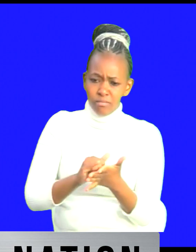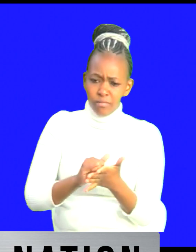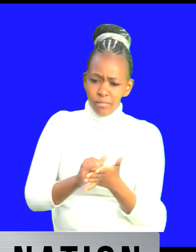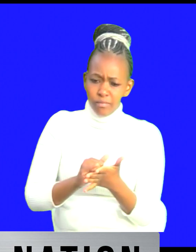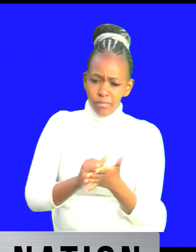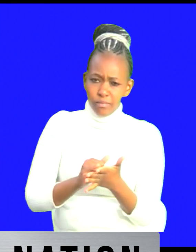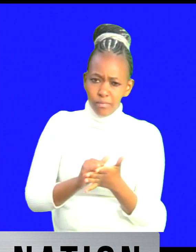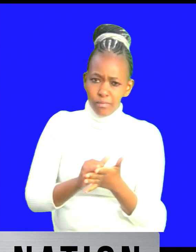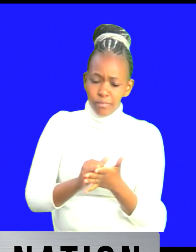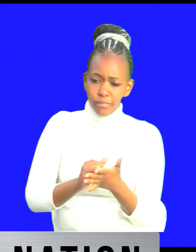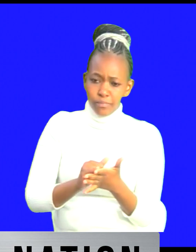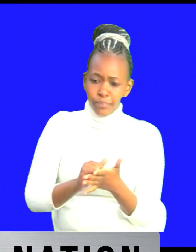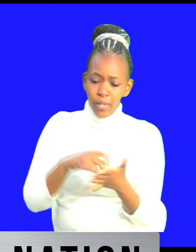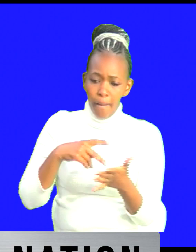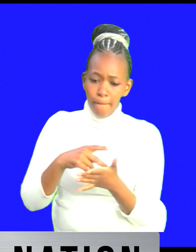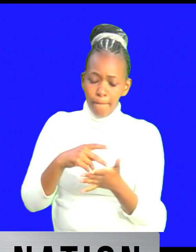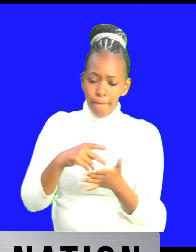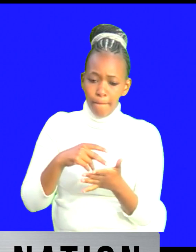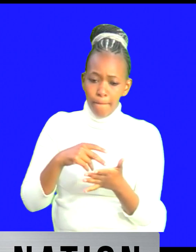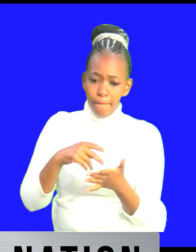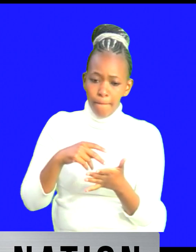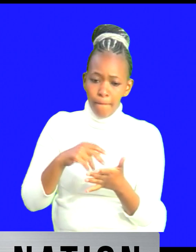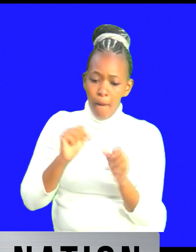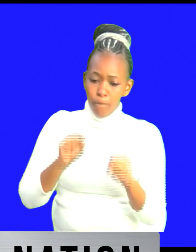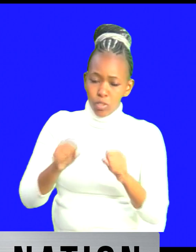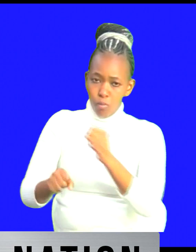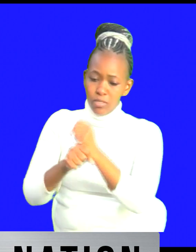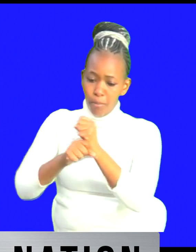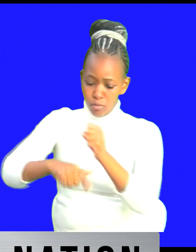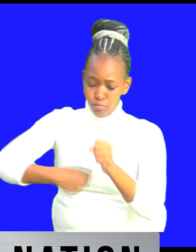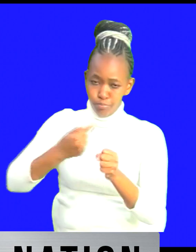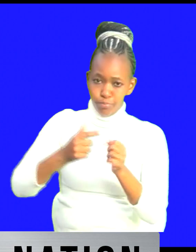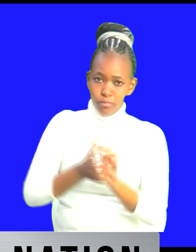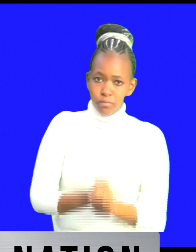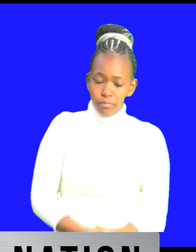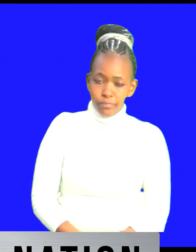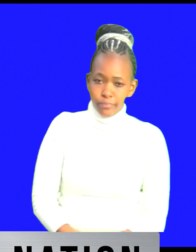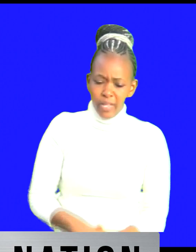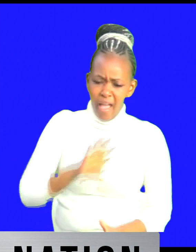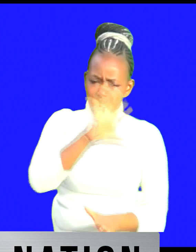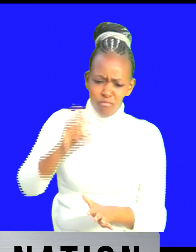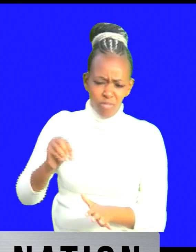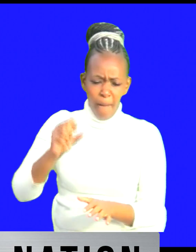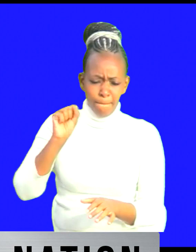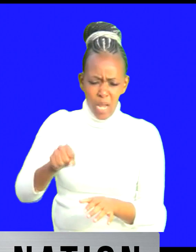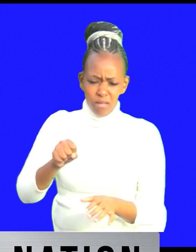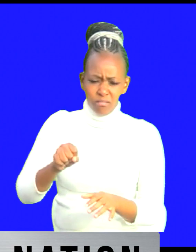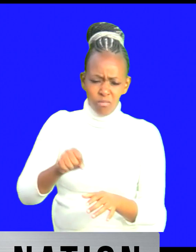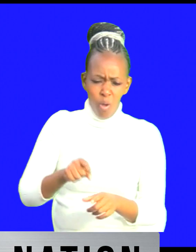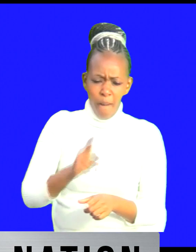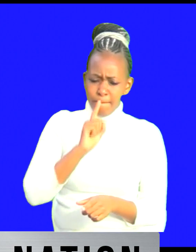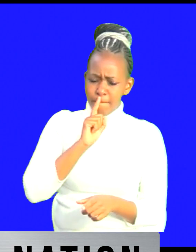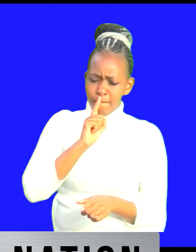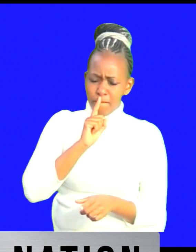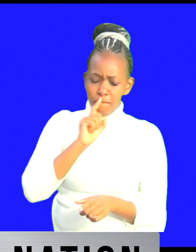people who are really causing this these problems yeah i think africa needs to really take stamp its authority on some of these things